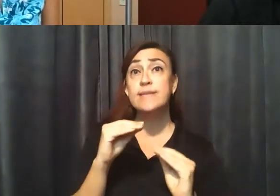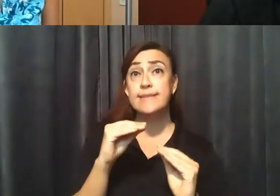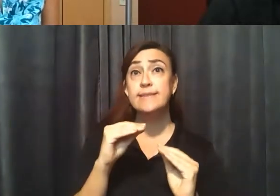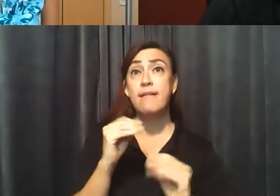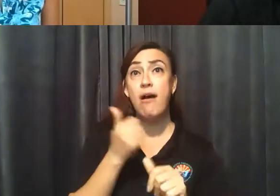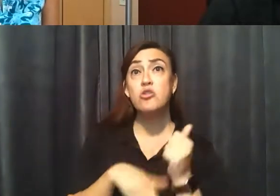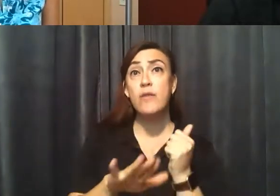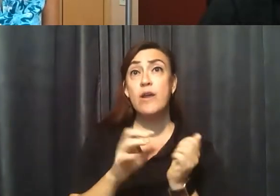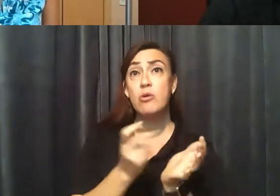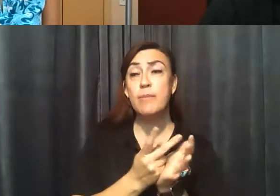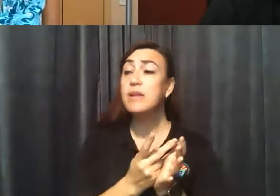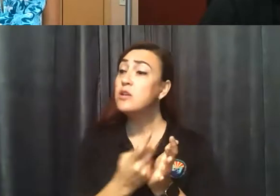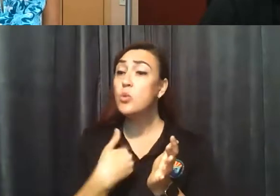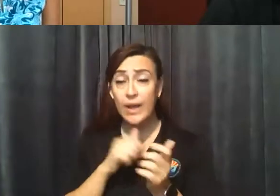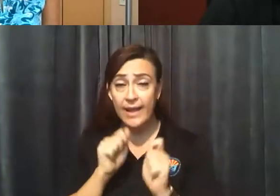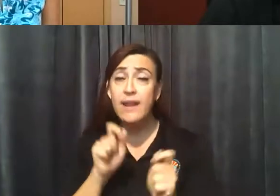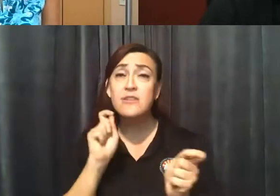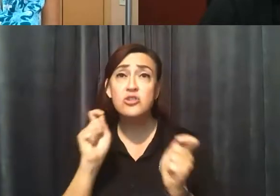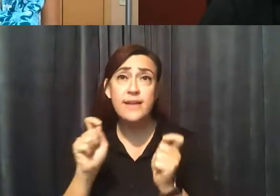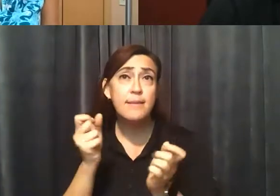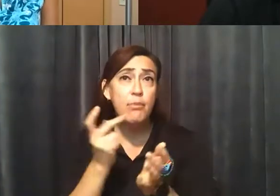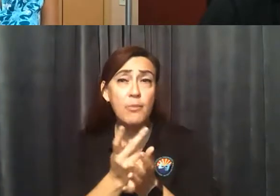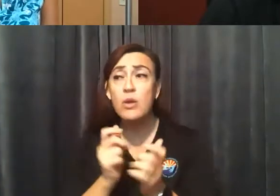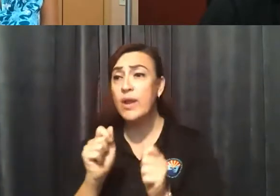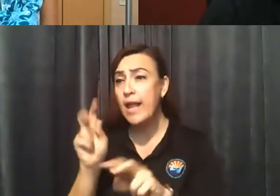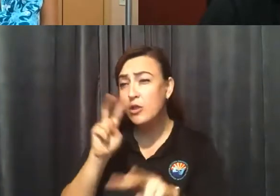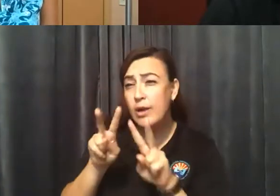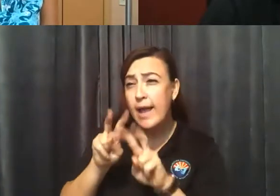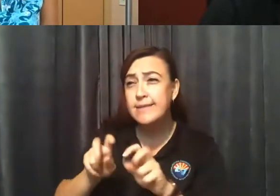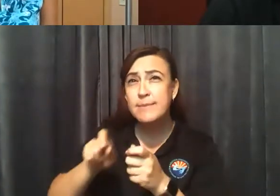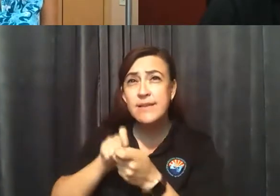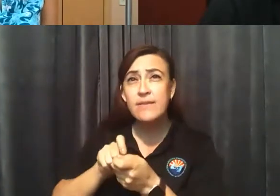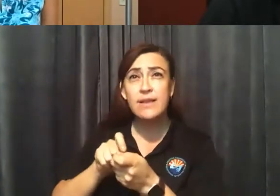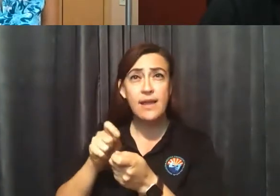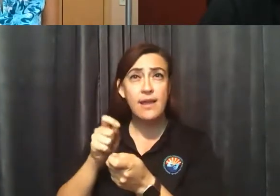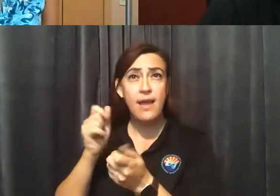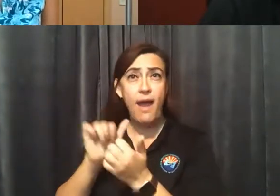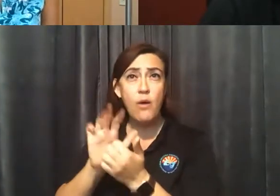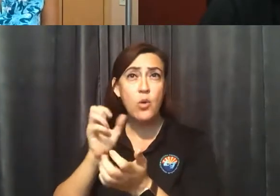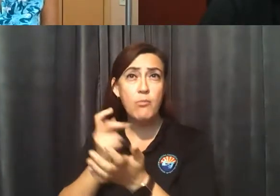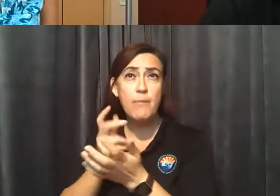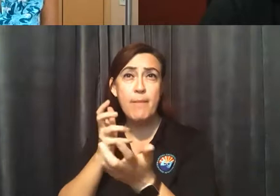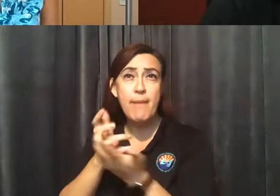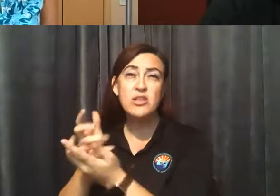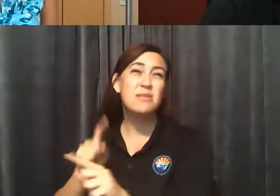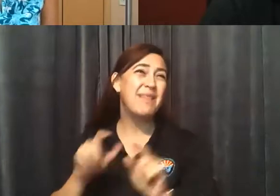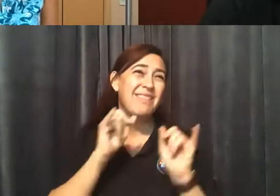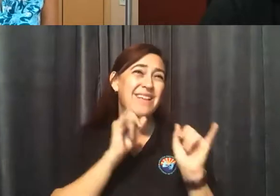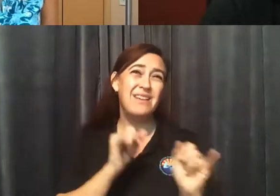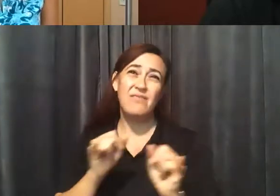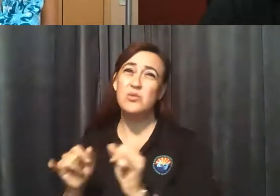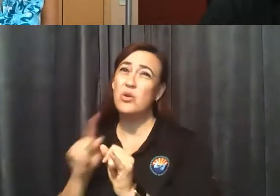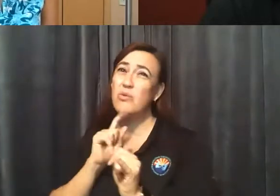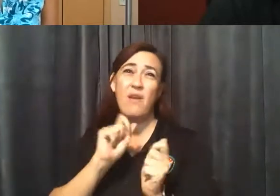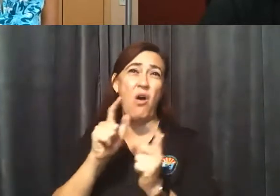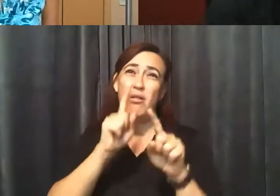permit or look at what you're permitted for, we should do that probably on an individual basis so that we can see what needs to happen in